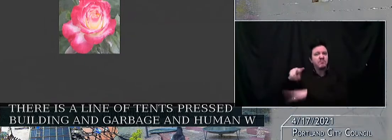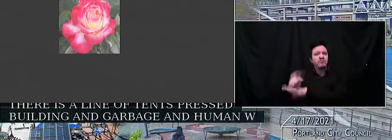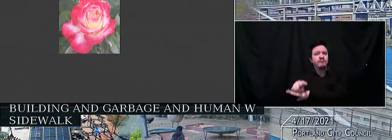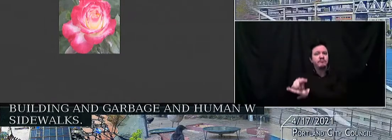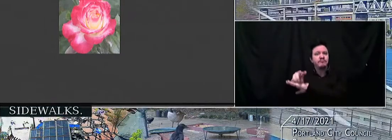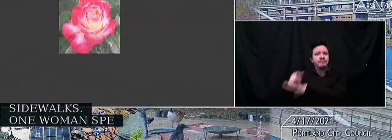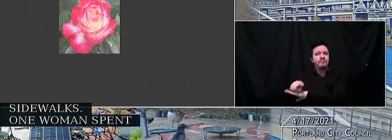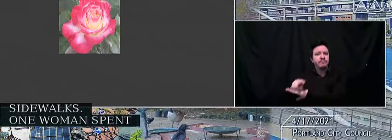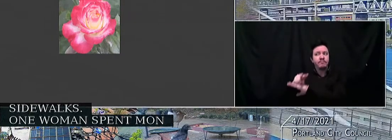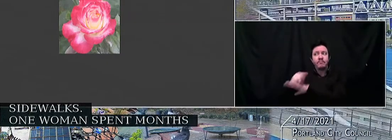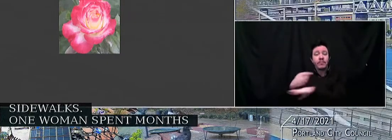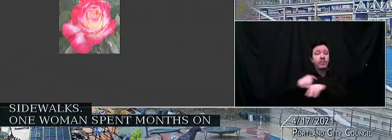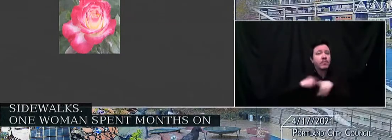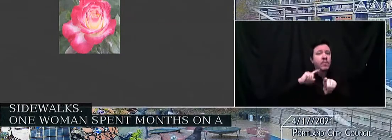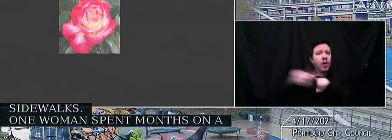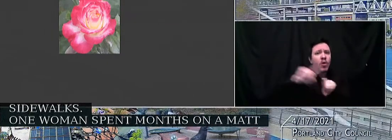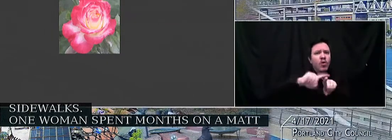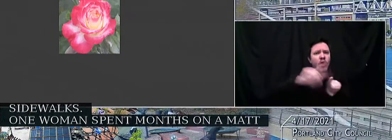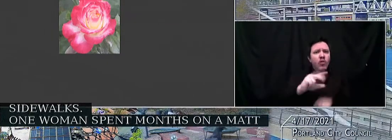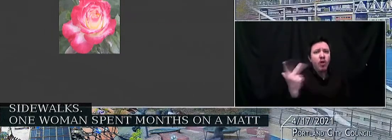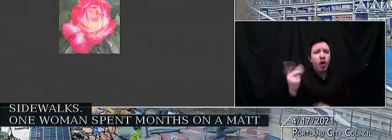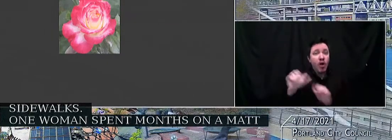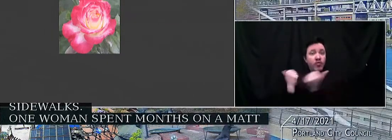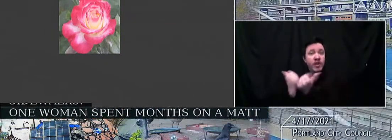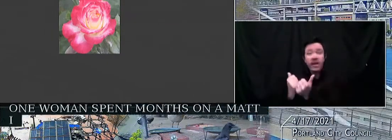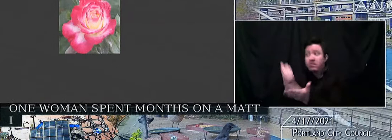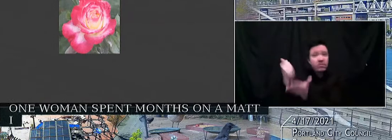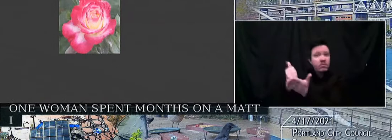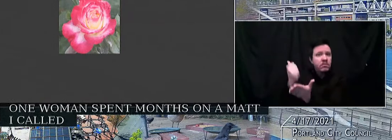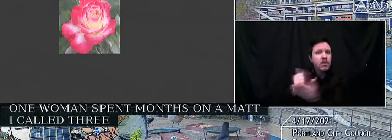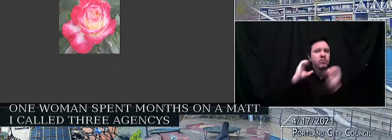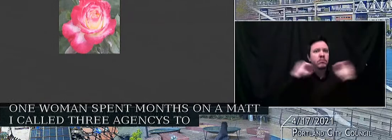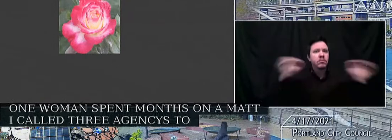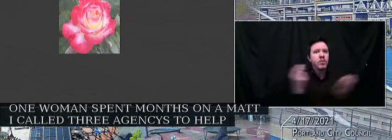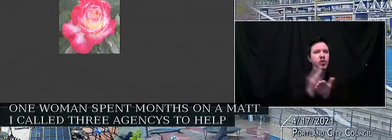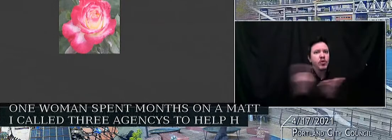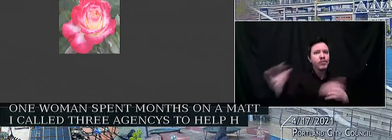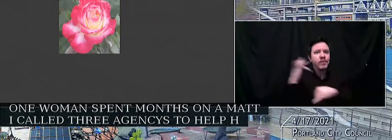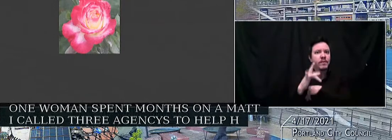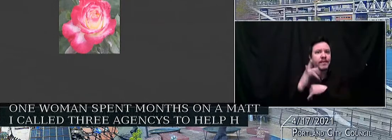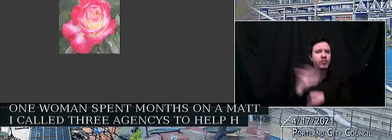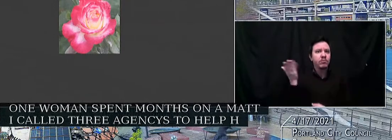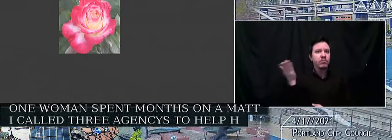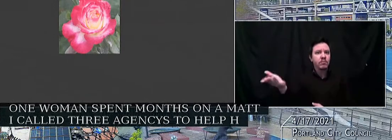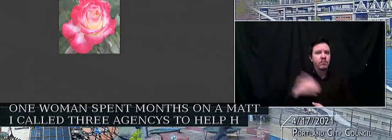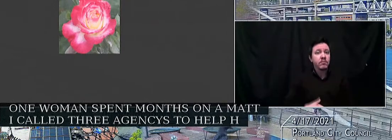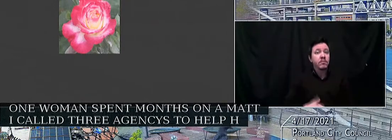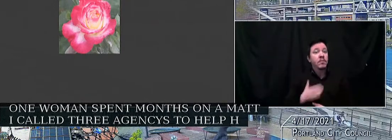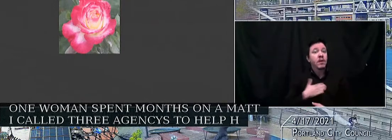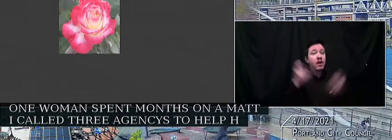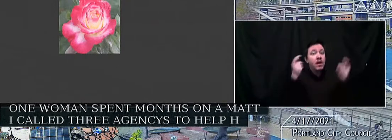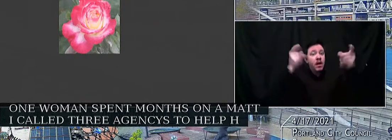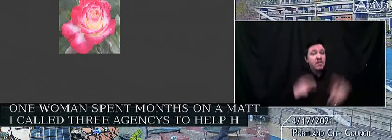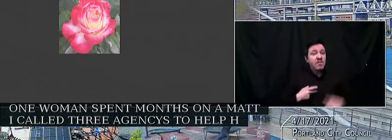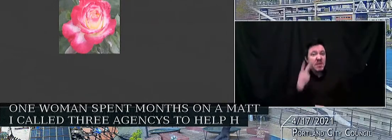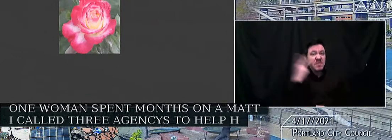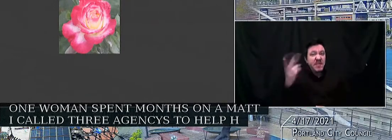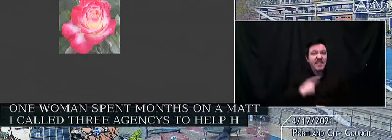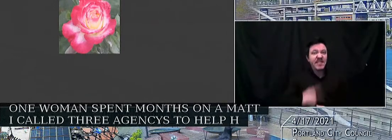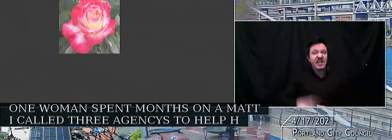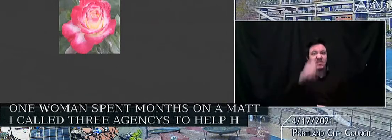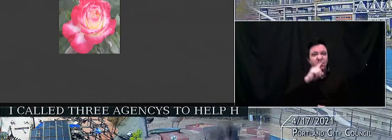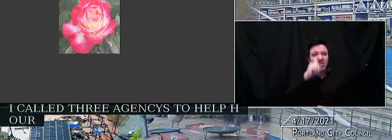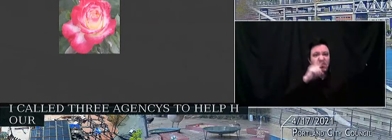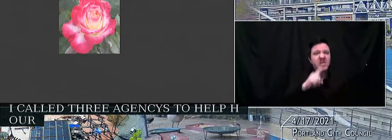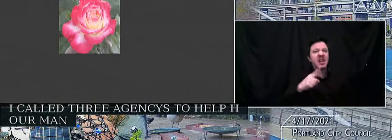I called three agencies to help her. No one had the resources. My manager has seen rodents scurrying about